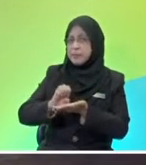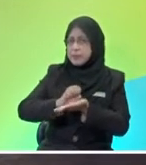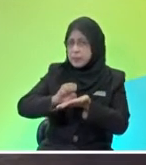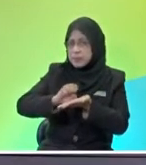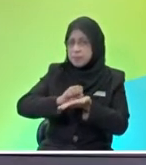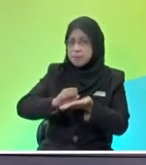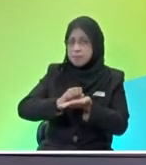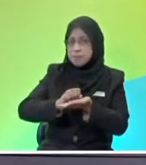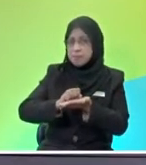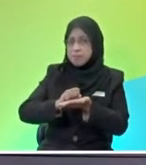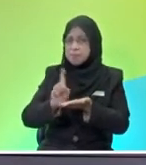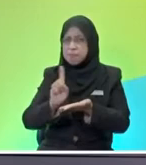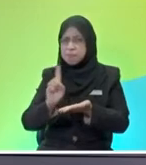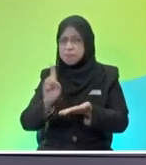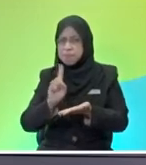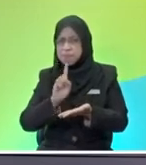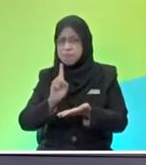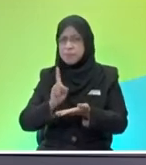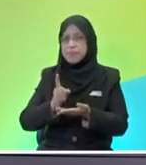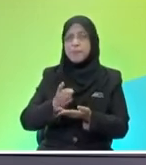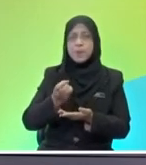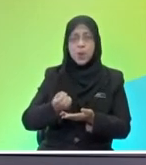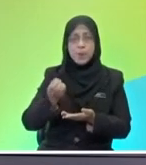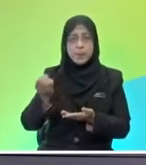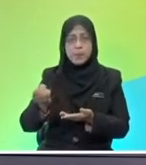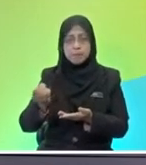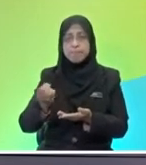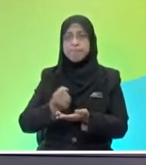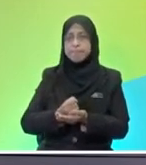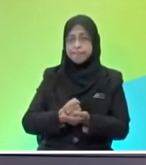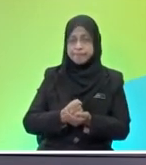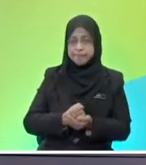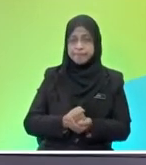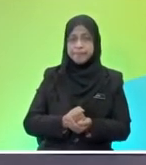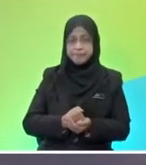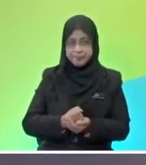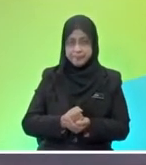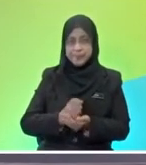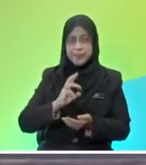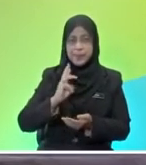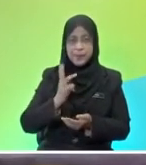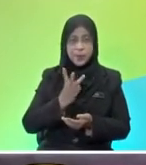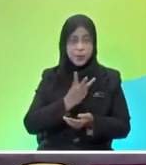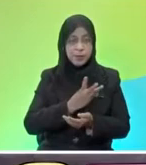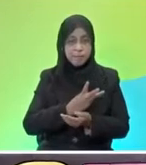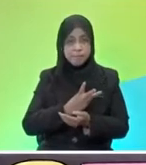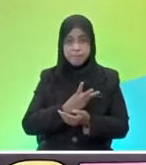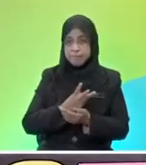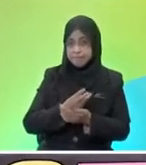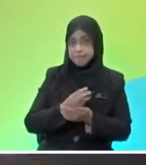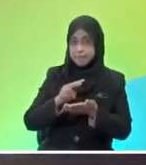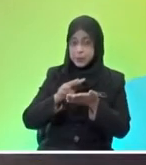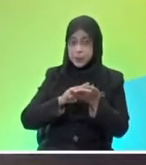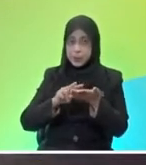of these two objects fall down first, yeah? Okay. So, we have an inclinometer, have an eraser